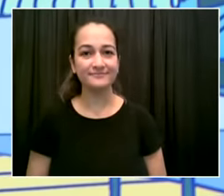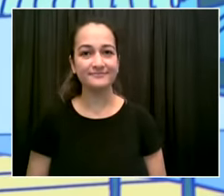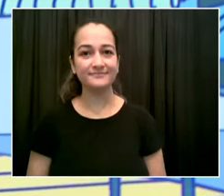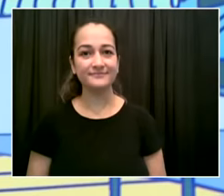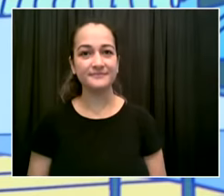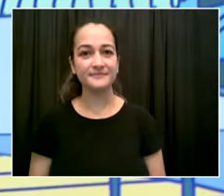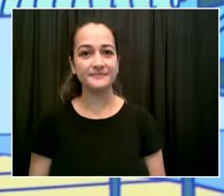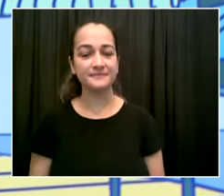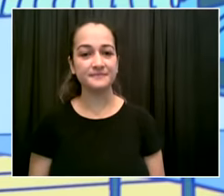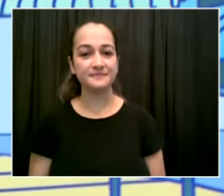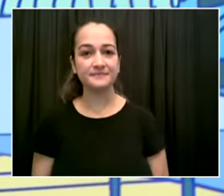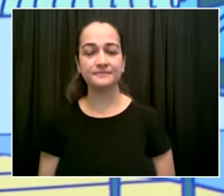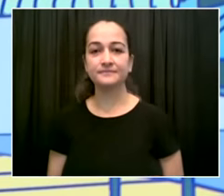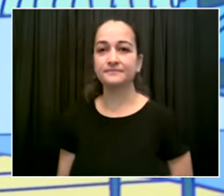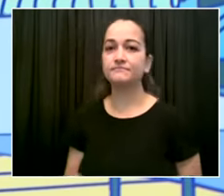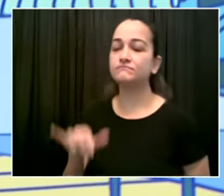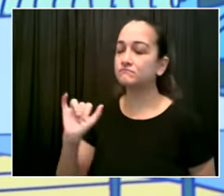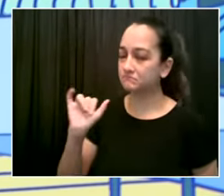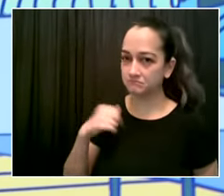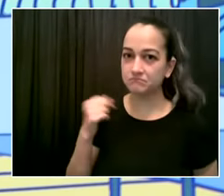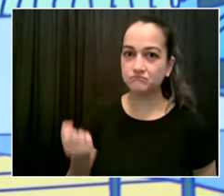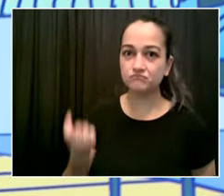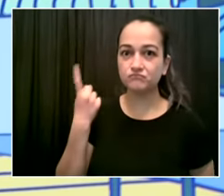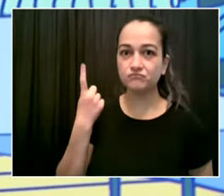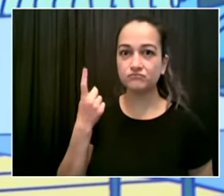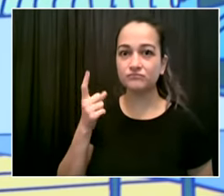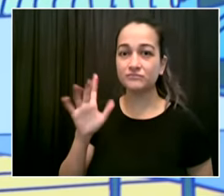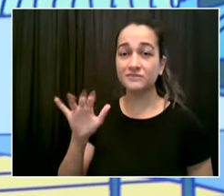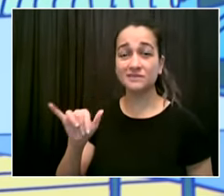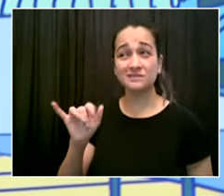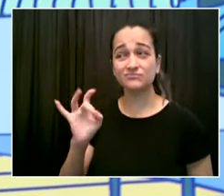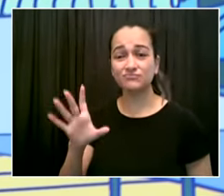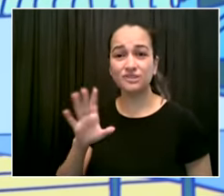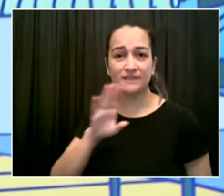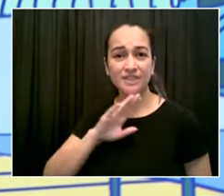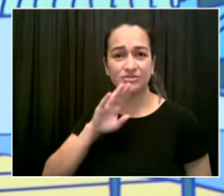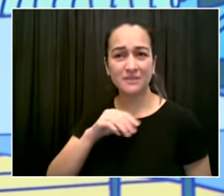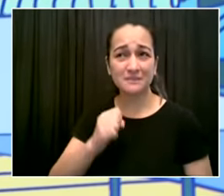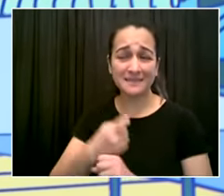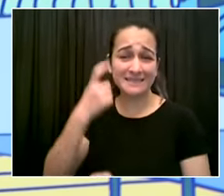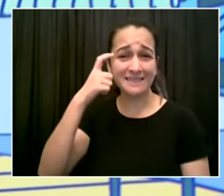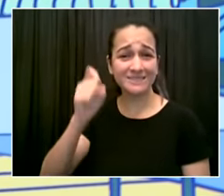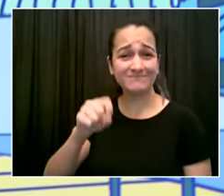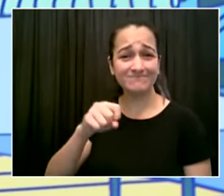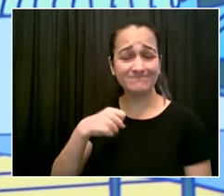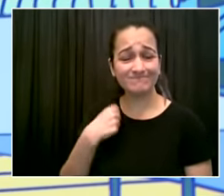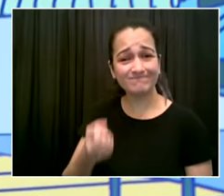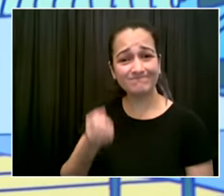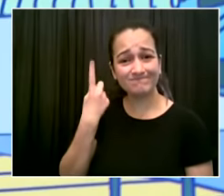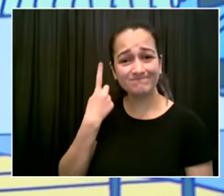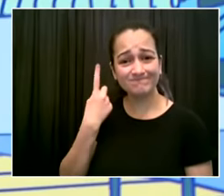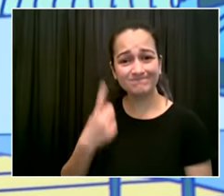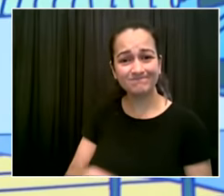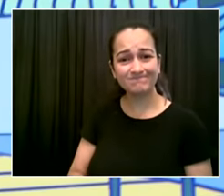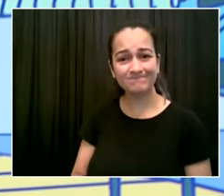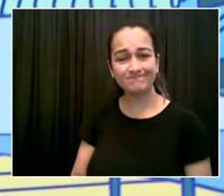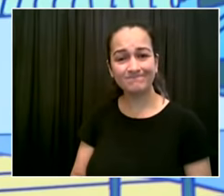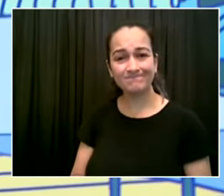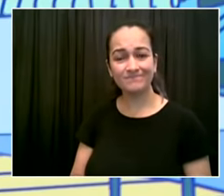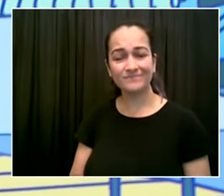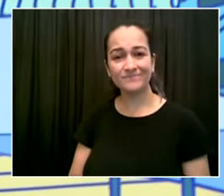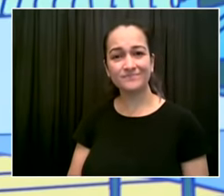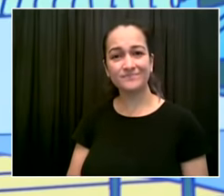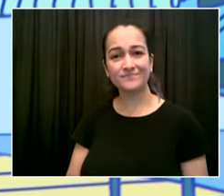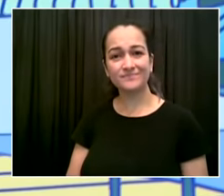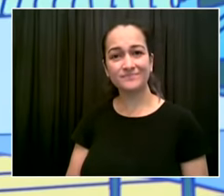get very frustrated with the bureaucracies um the we need the